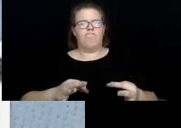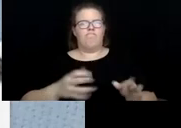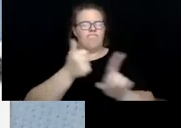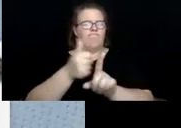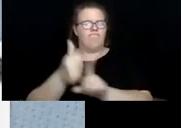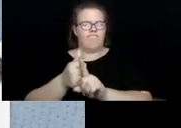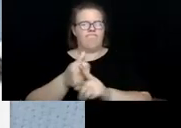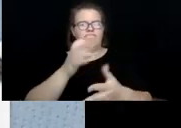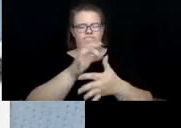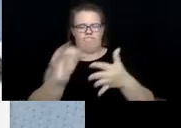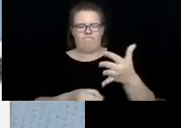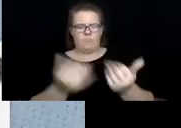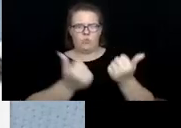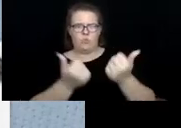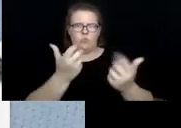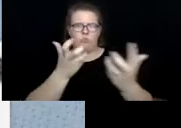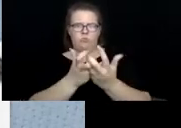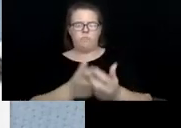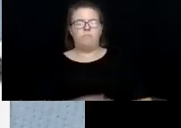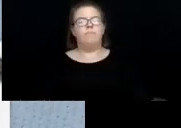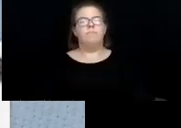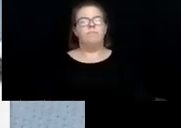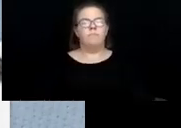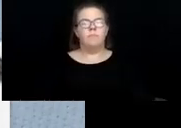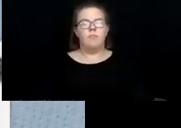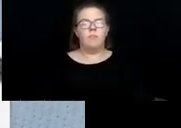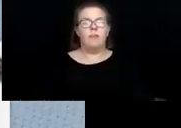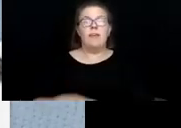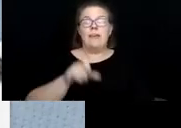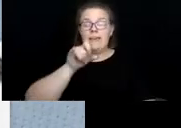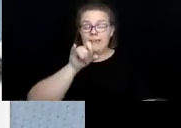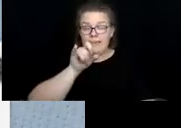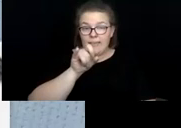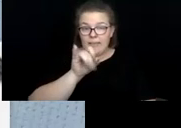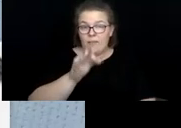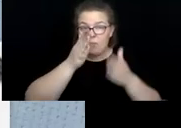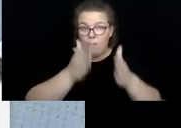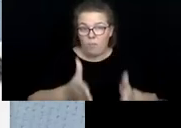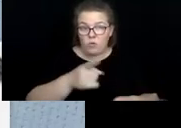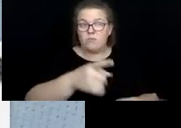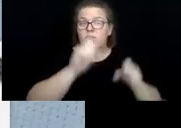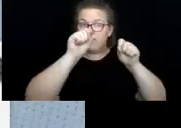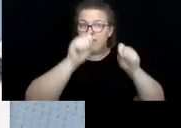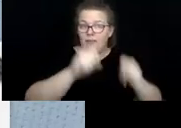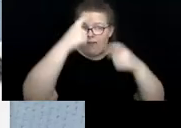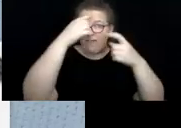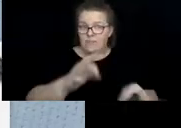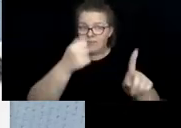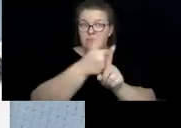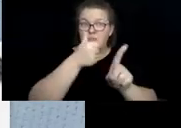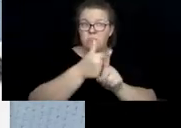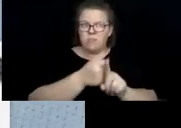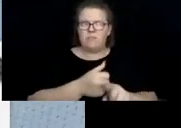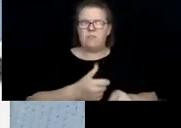In essence, as long as someone has capacity, they are allowed to make bad